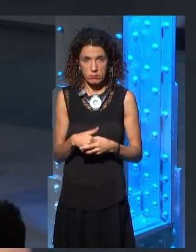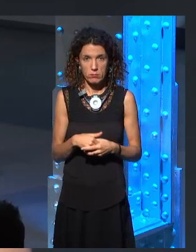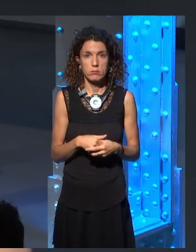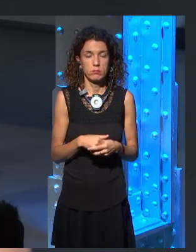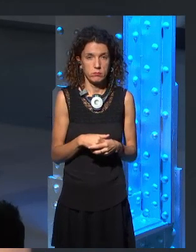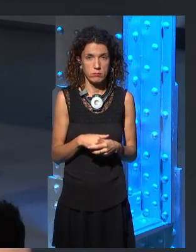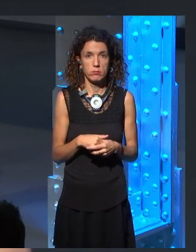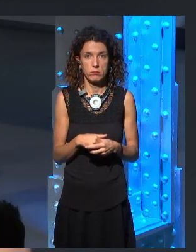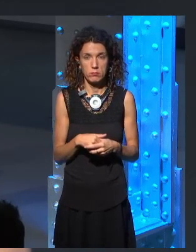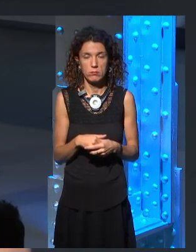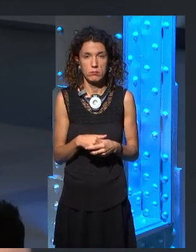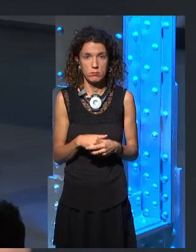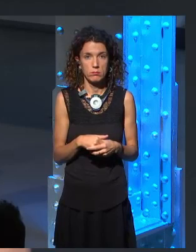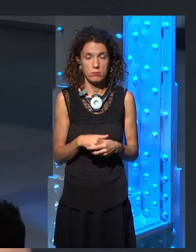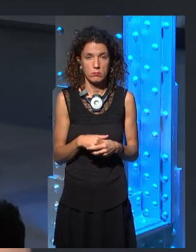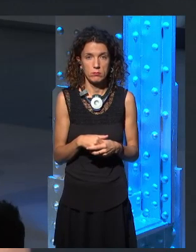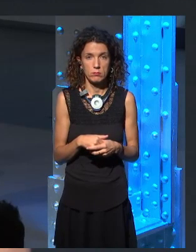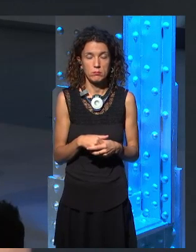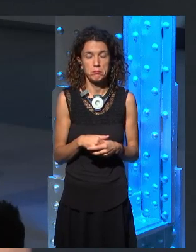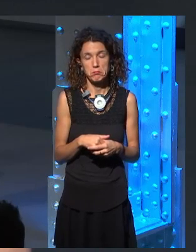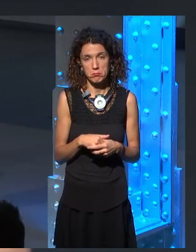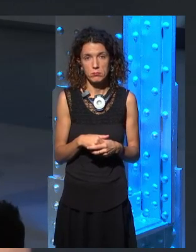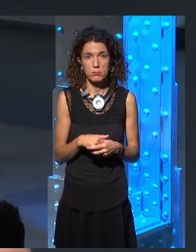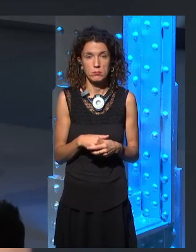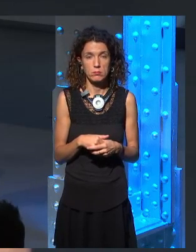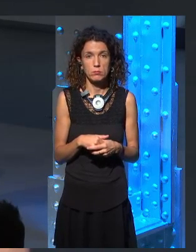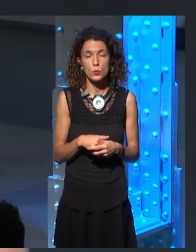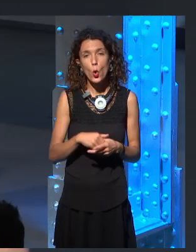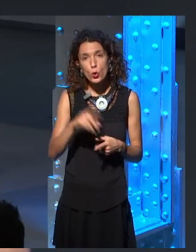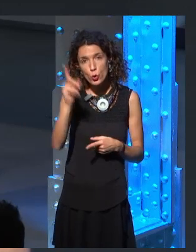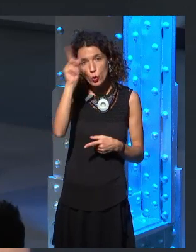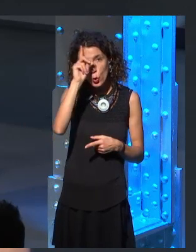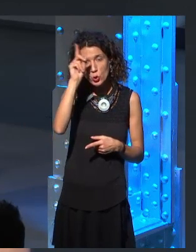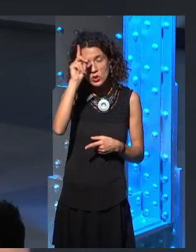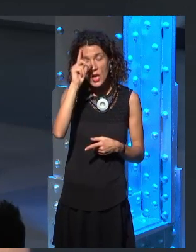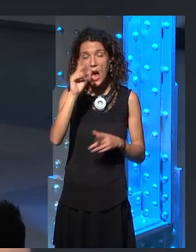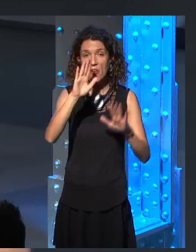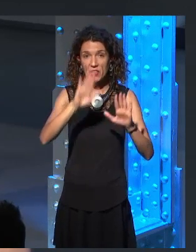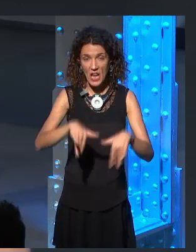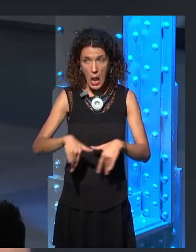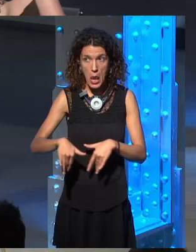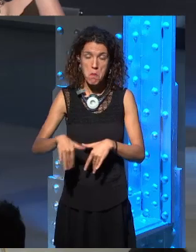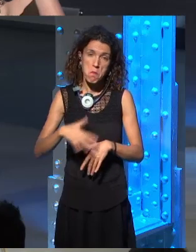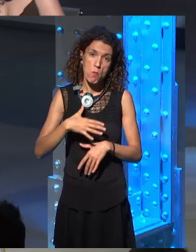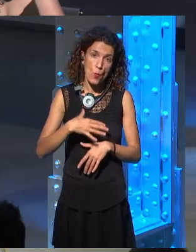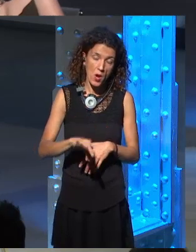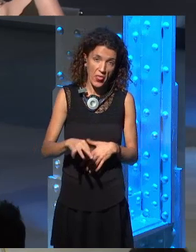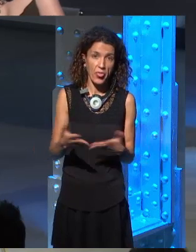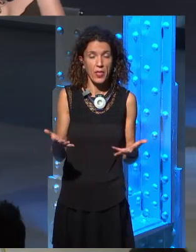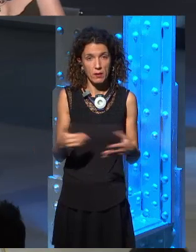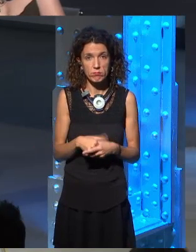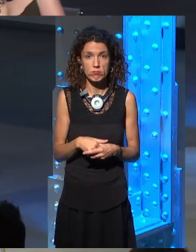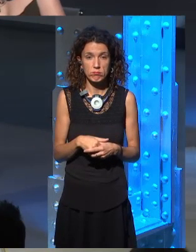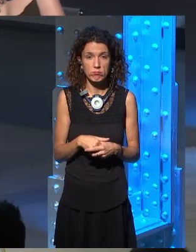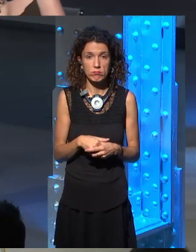Quaithy, I don't think that's gonna figure on the TV show. Uh, they seem to have, uh, misplaced Quaithy and I don't think she's returning.